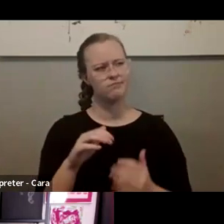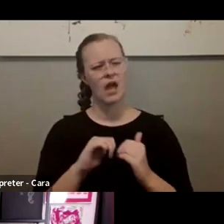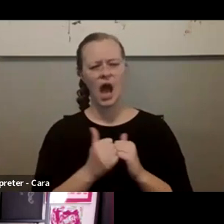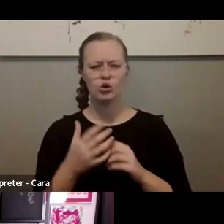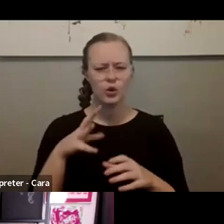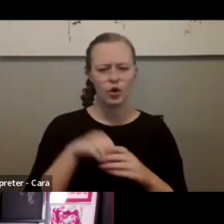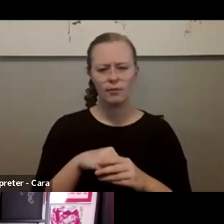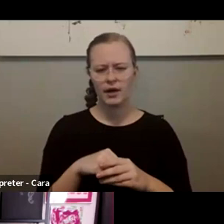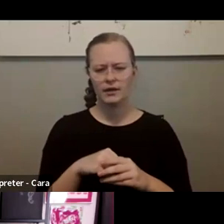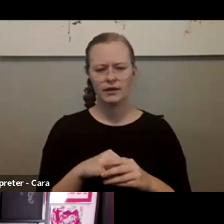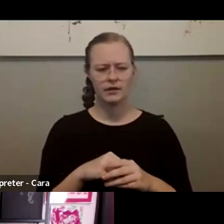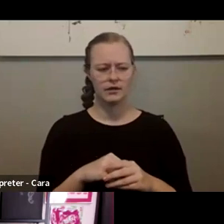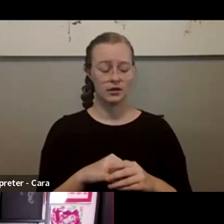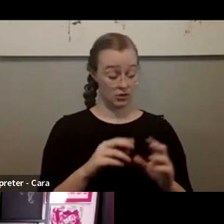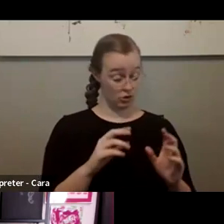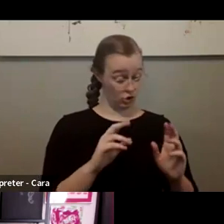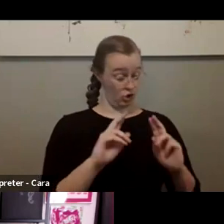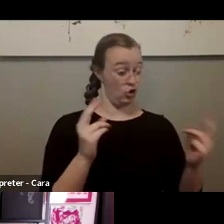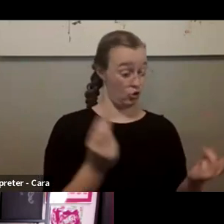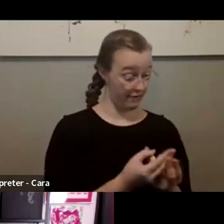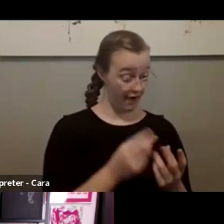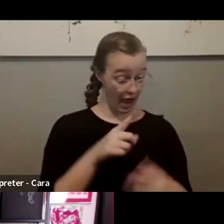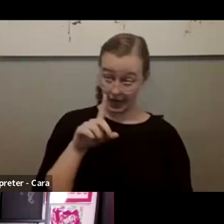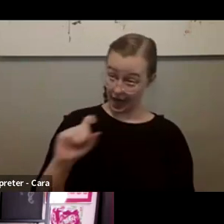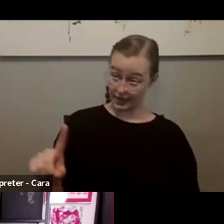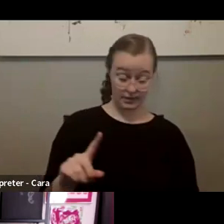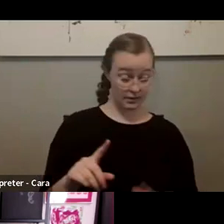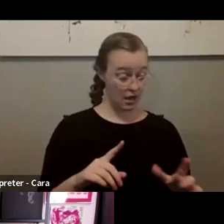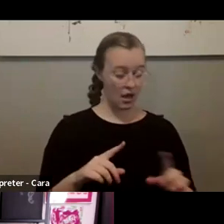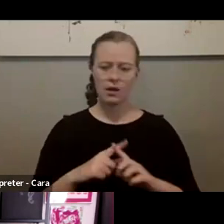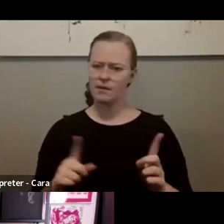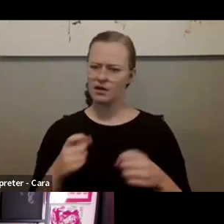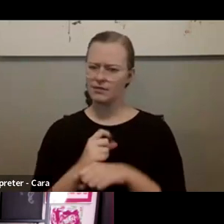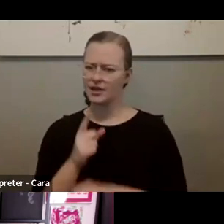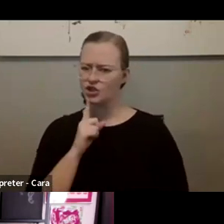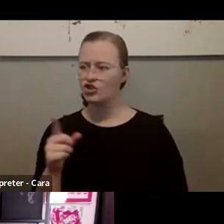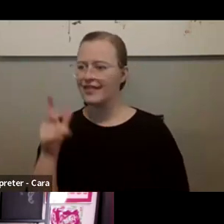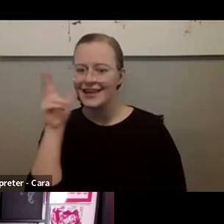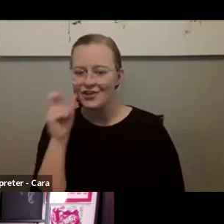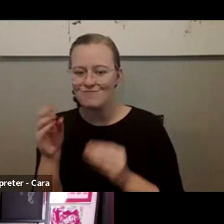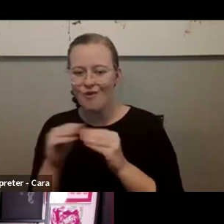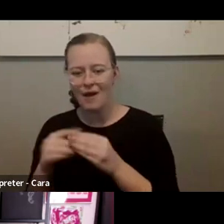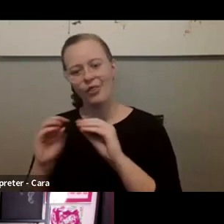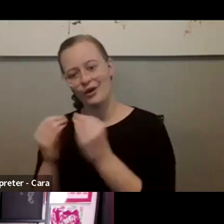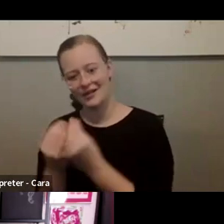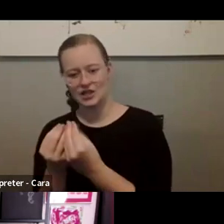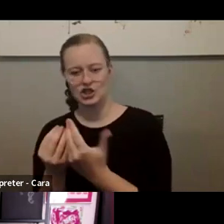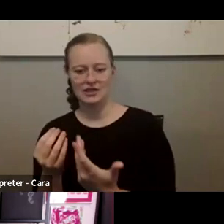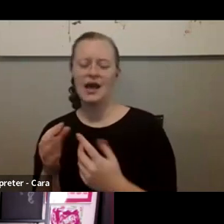both what are the unified asks that you want to make sure they hear about, as well as making sure they hear more about your organization. Particularly